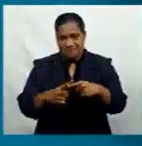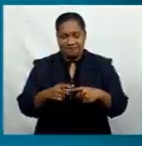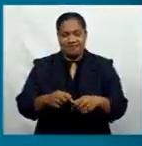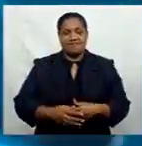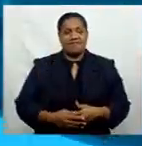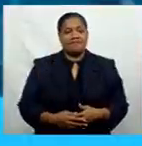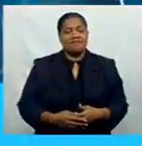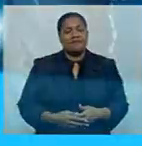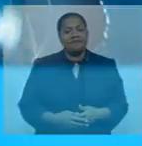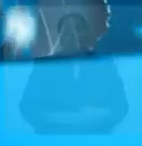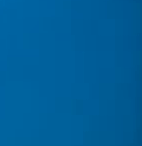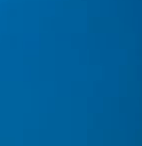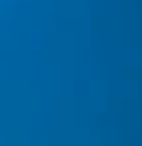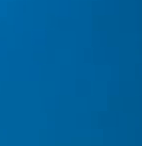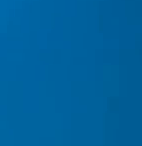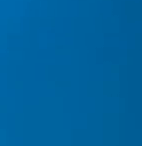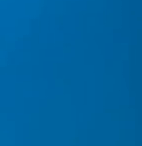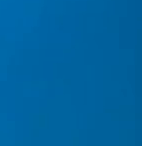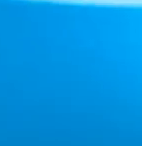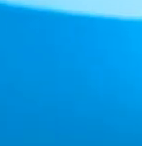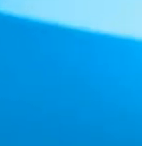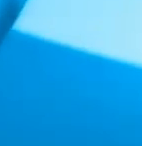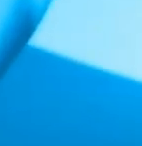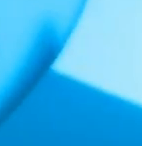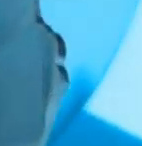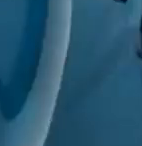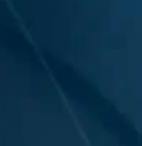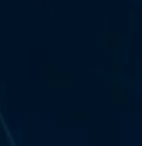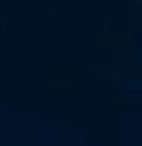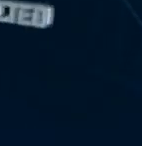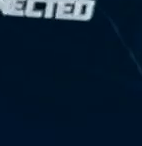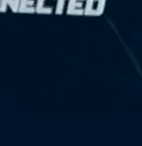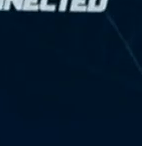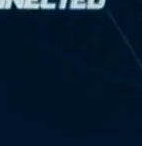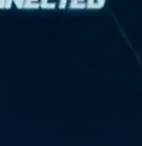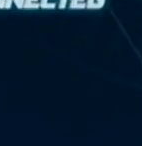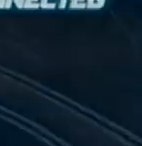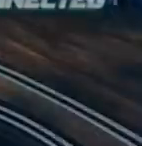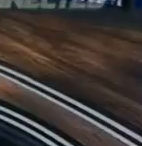From the studios of FBC Suba, Edwin Nunn.